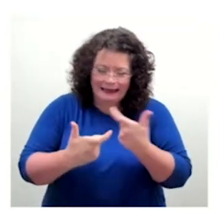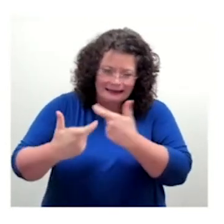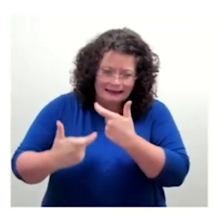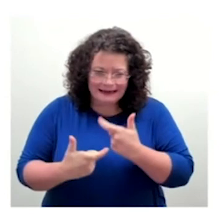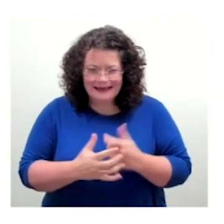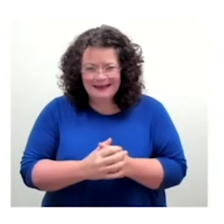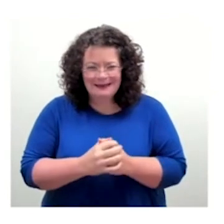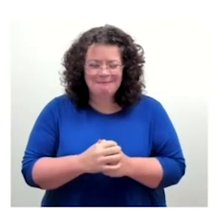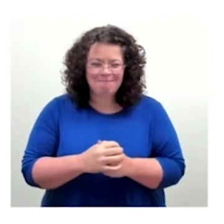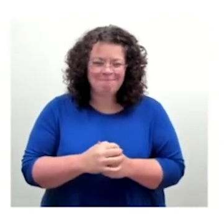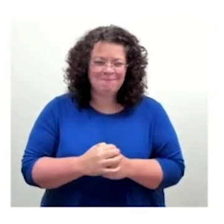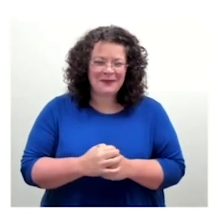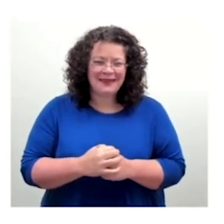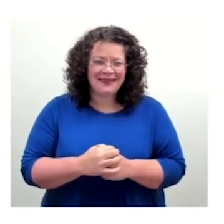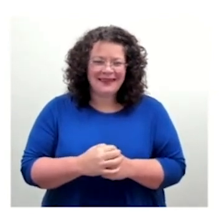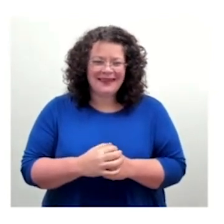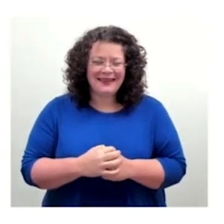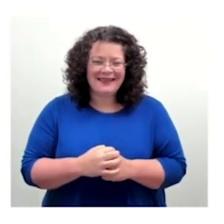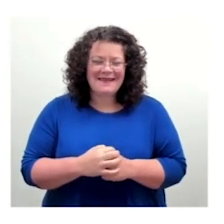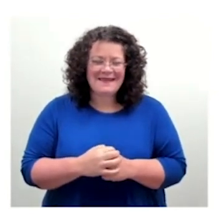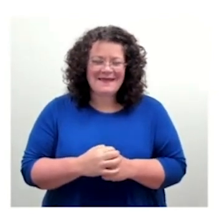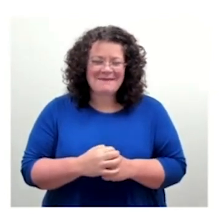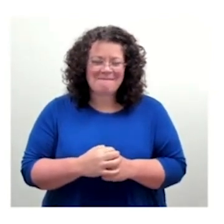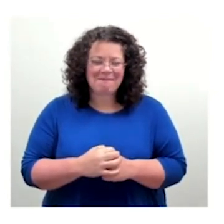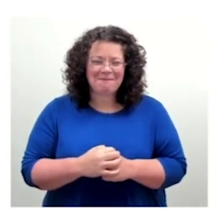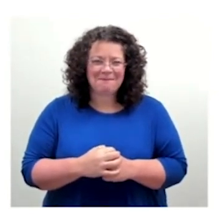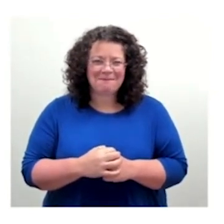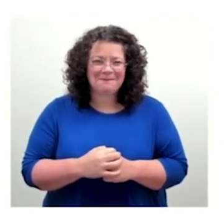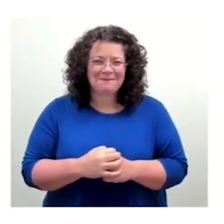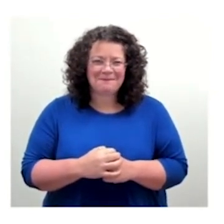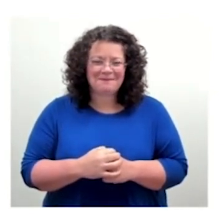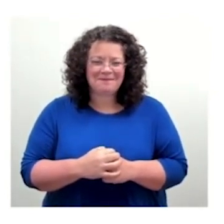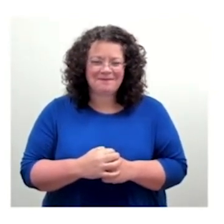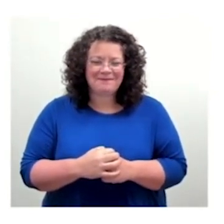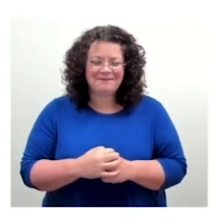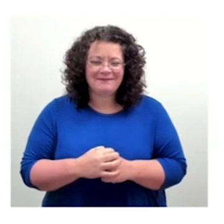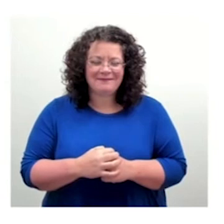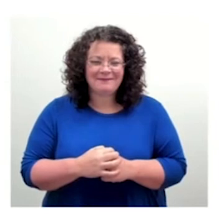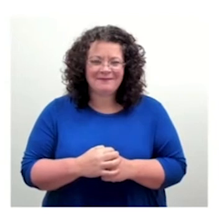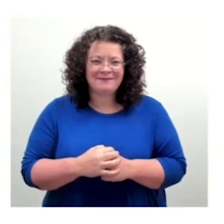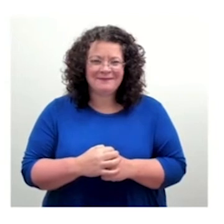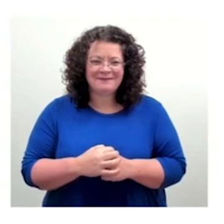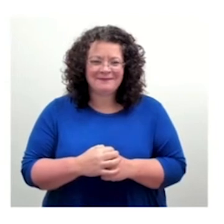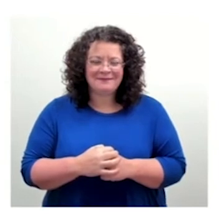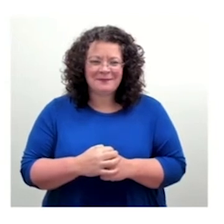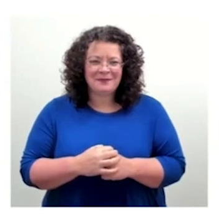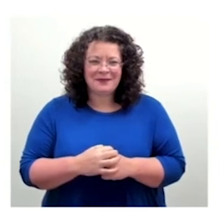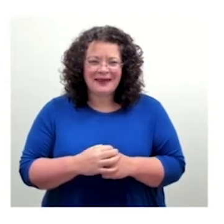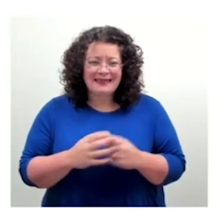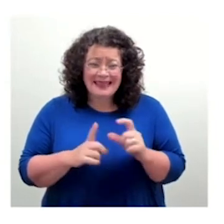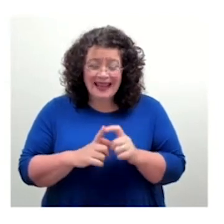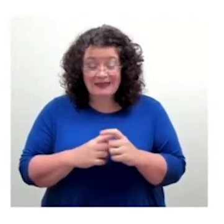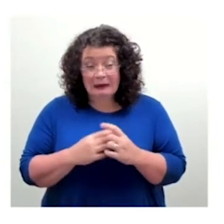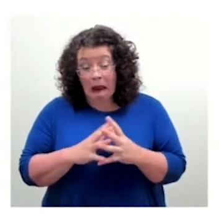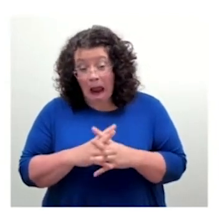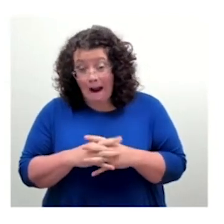Oh, gosh. I don't know. I've had a successful career in design using Helvetica a lot, and I still have some love for it.